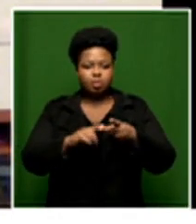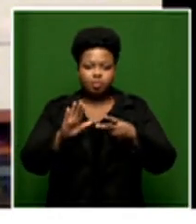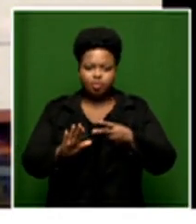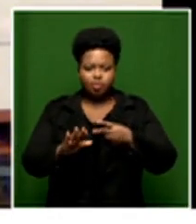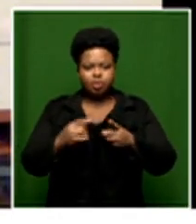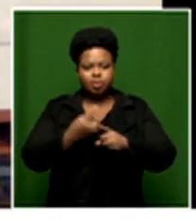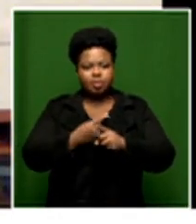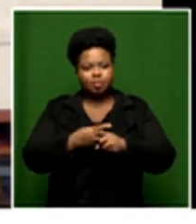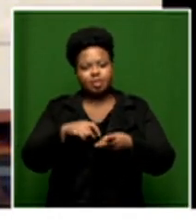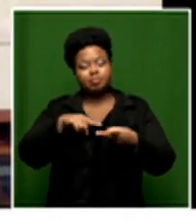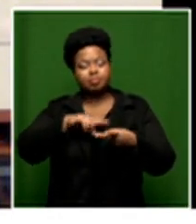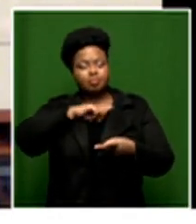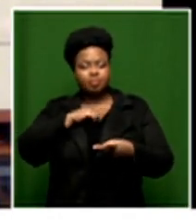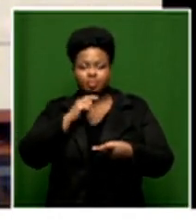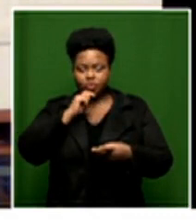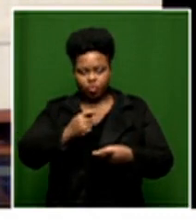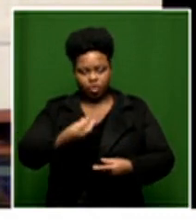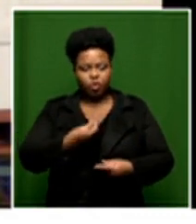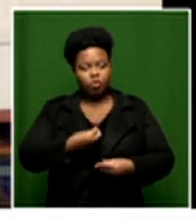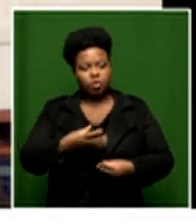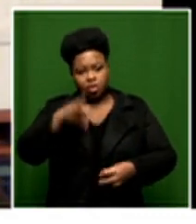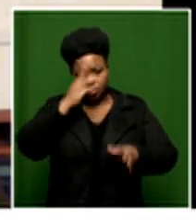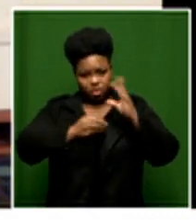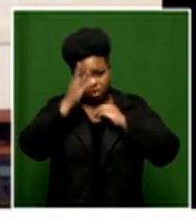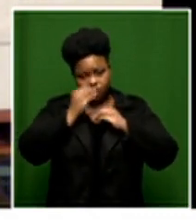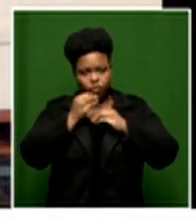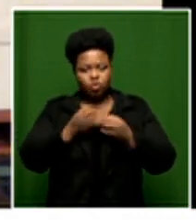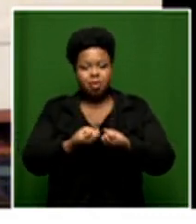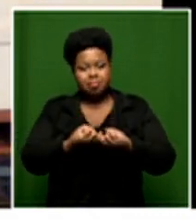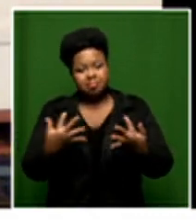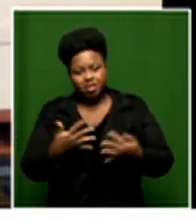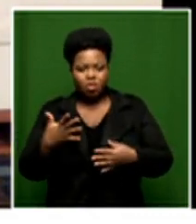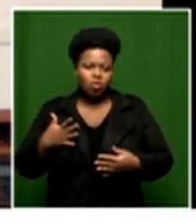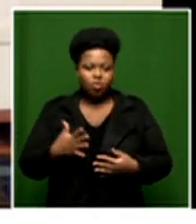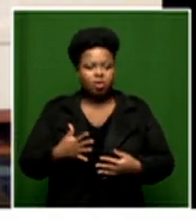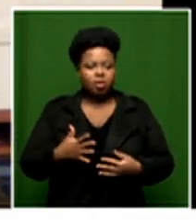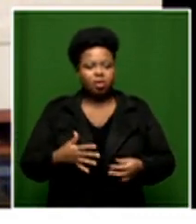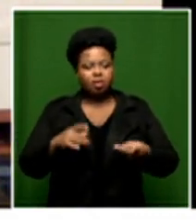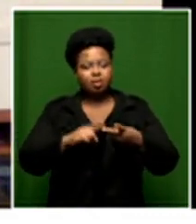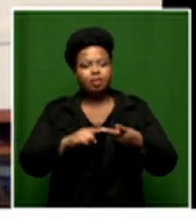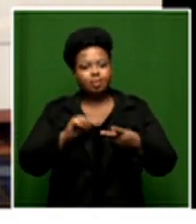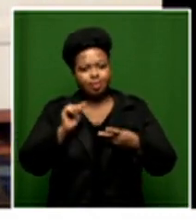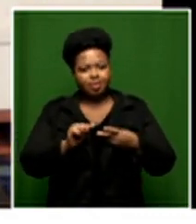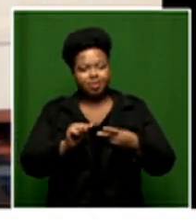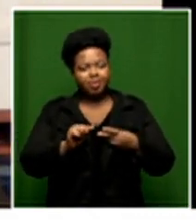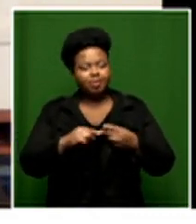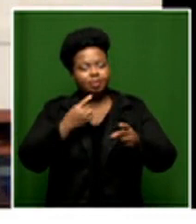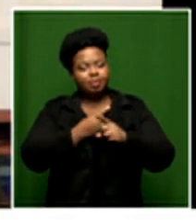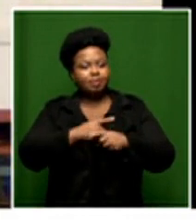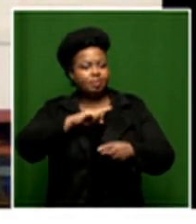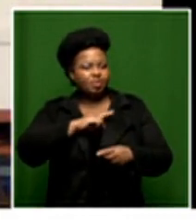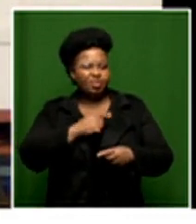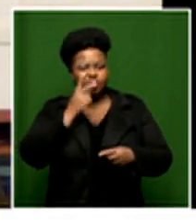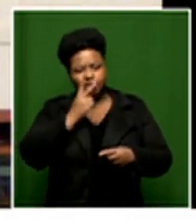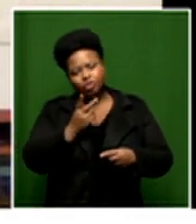right there's a lot of root learning and a lot of obsession with uh knowing parts of things that are actually not necessarily or rather